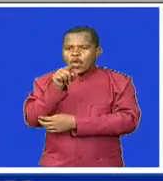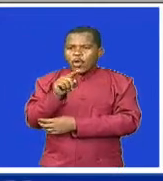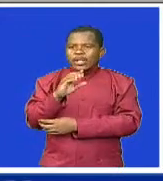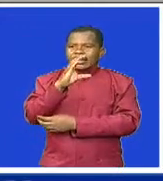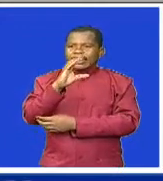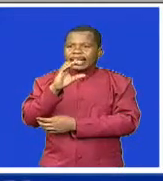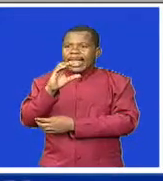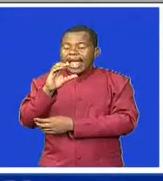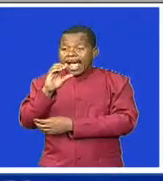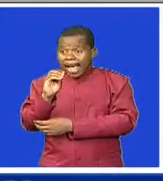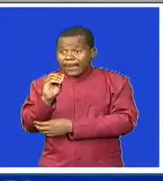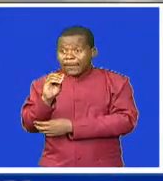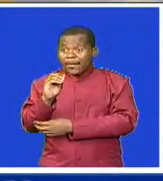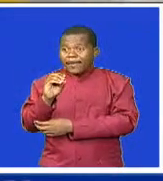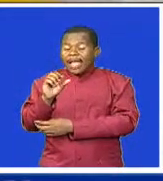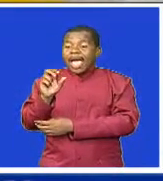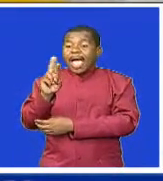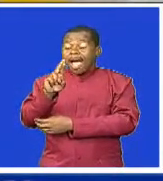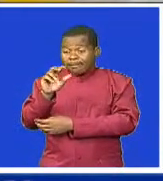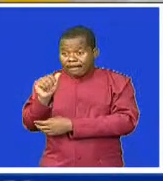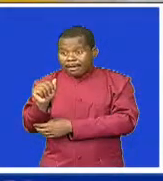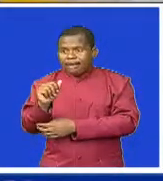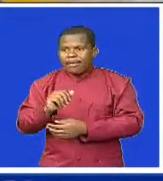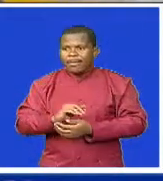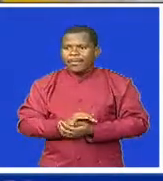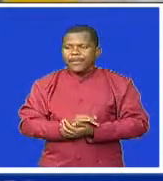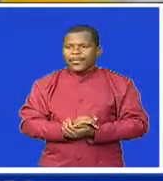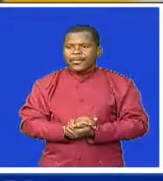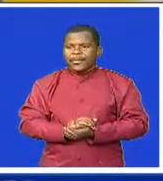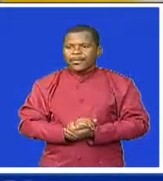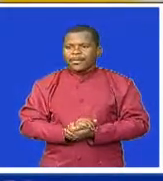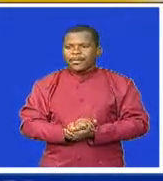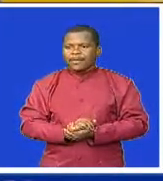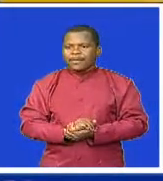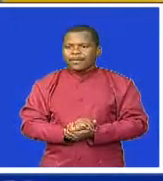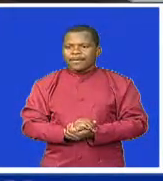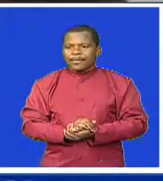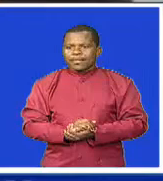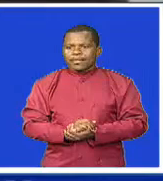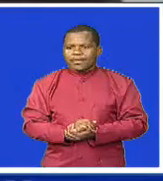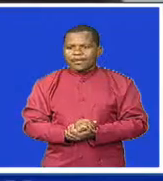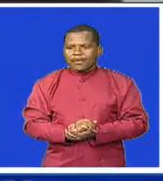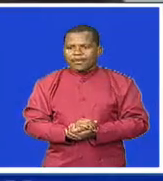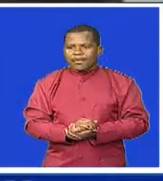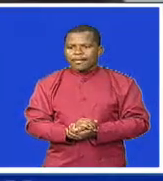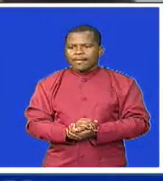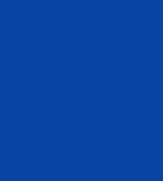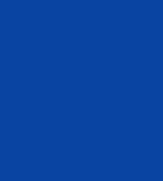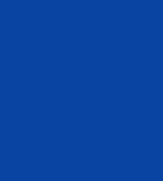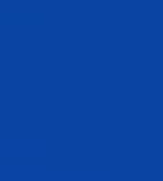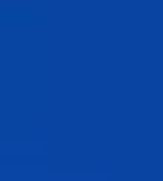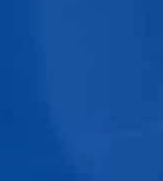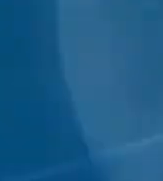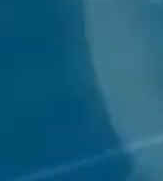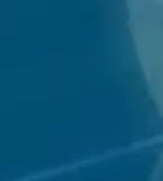.org. Reporting for Eswatini TV News, I'm Nelsu Endangamanda with Fabrice Musonera Nbabane.